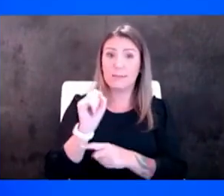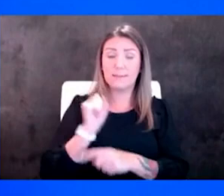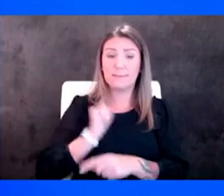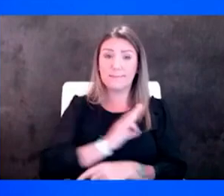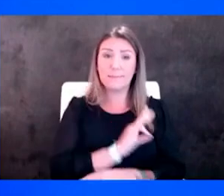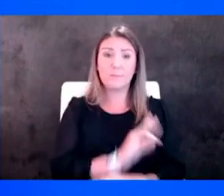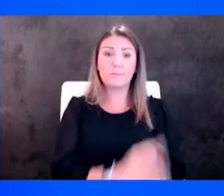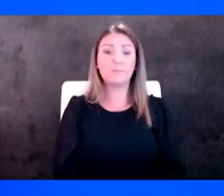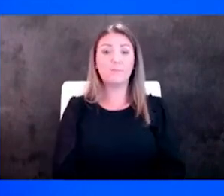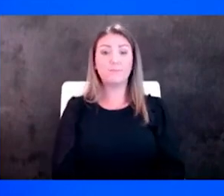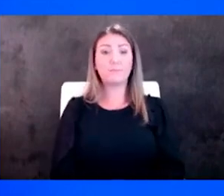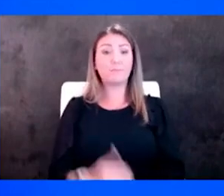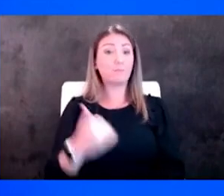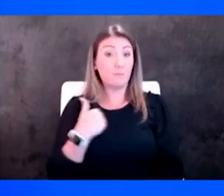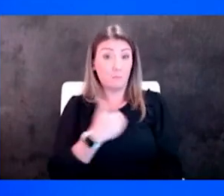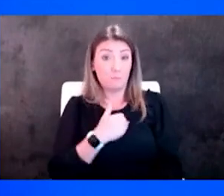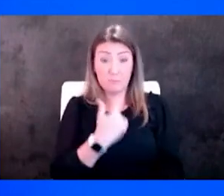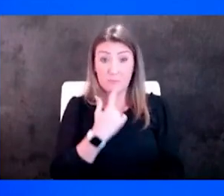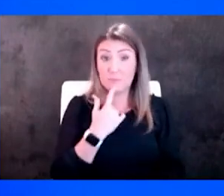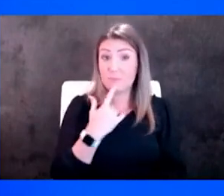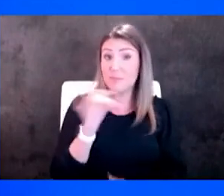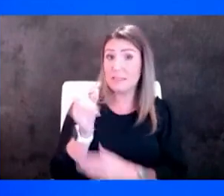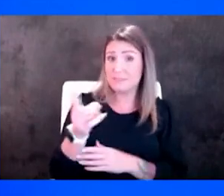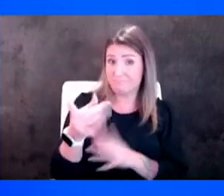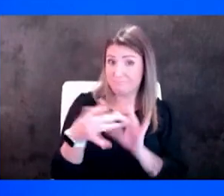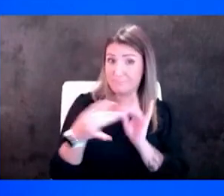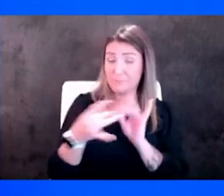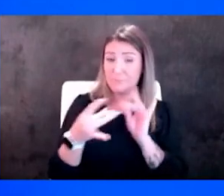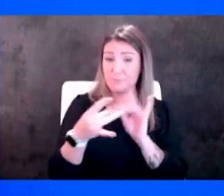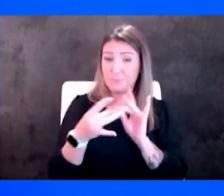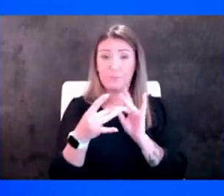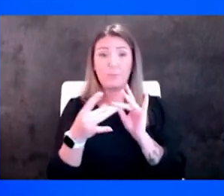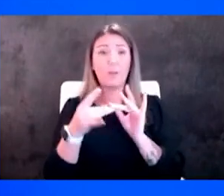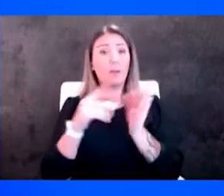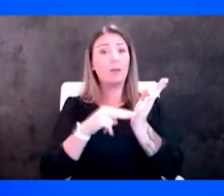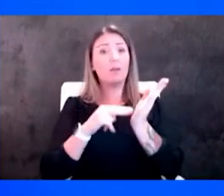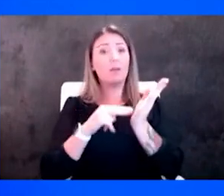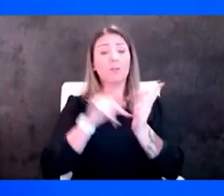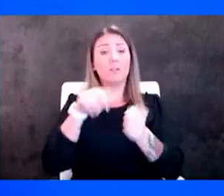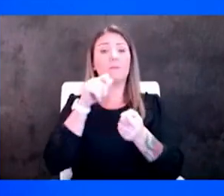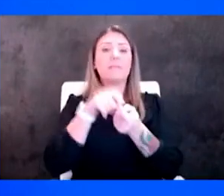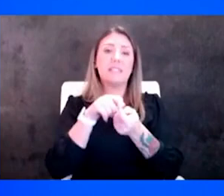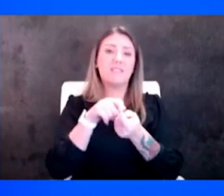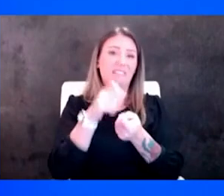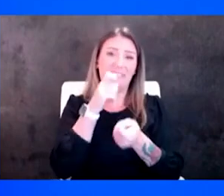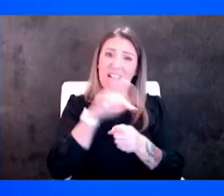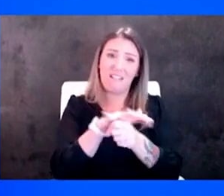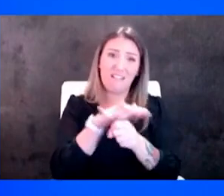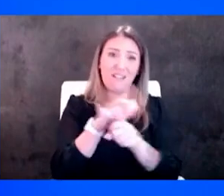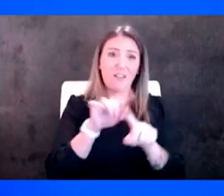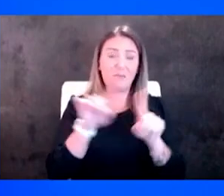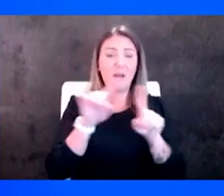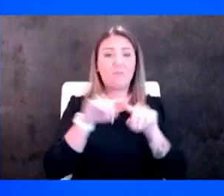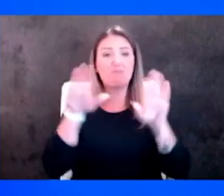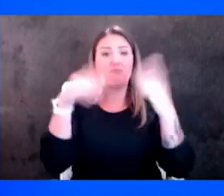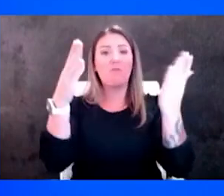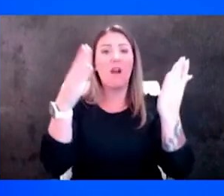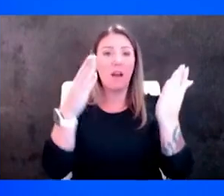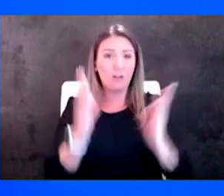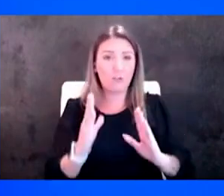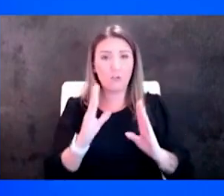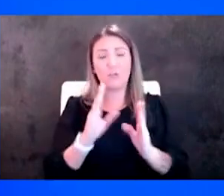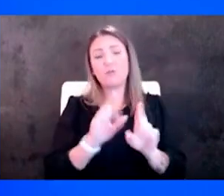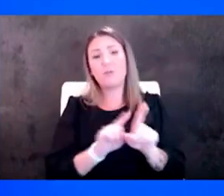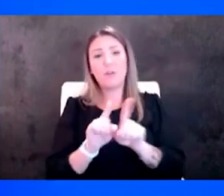members have said as dr mosher indicated that the nurses in particular but but providers in general are reaching that that stage of burnout